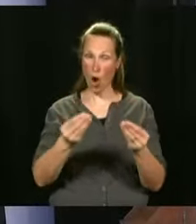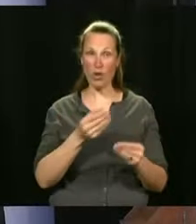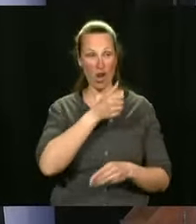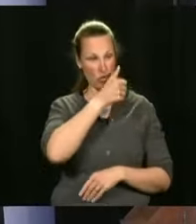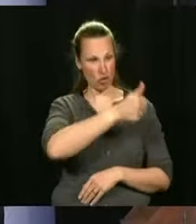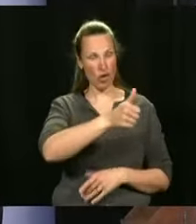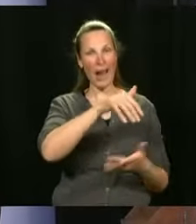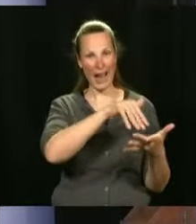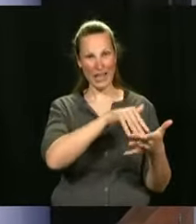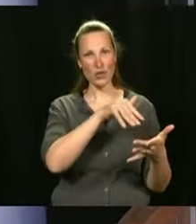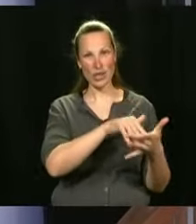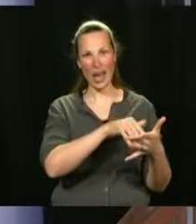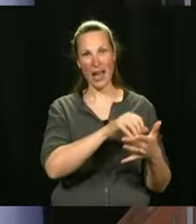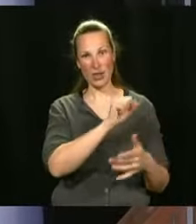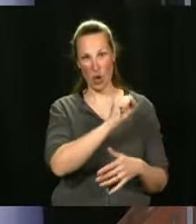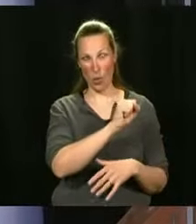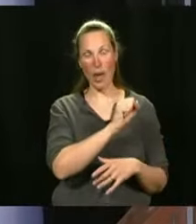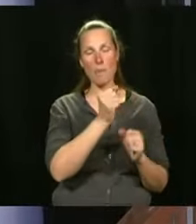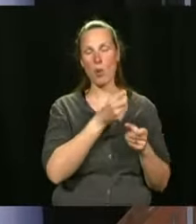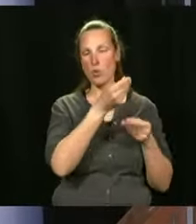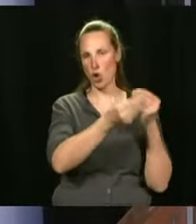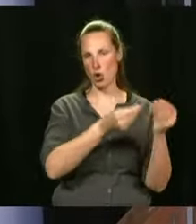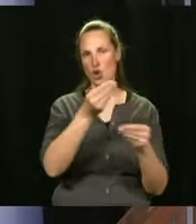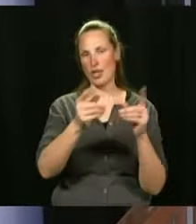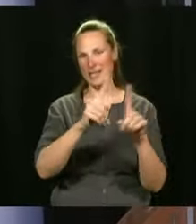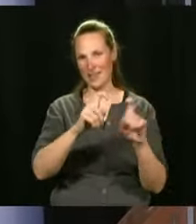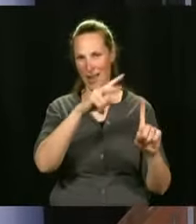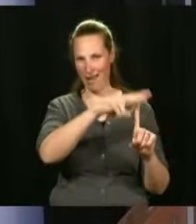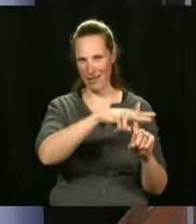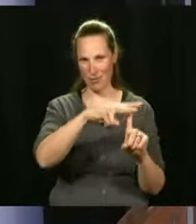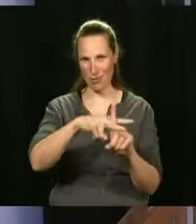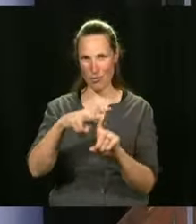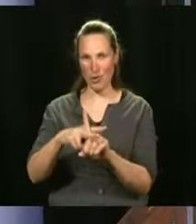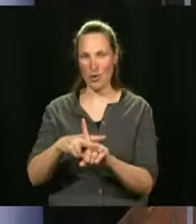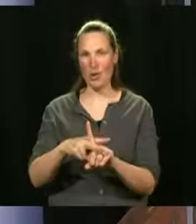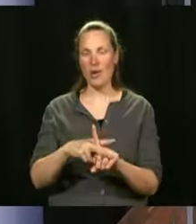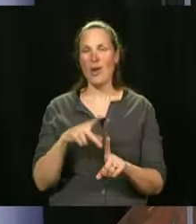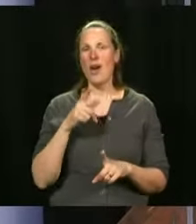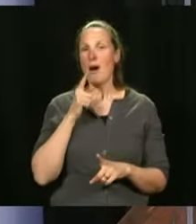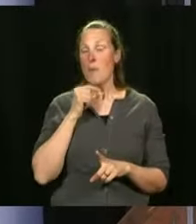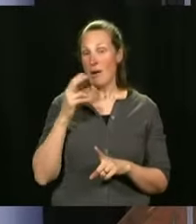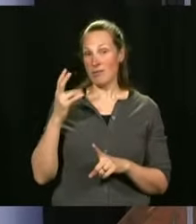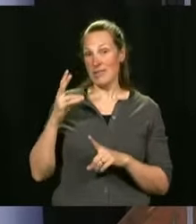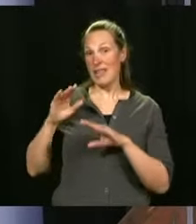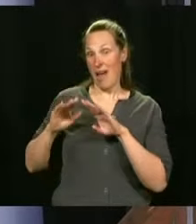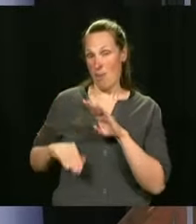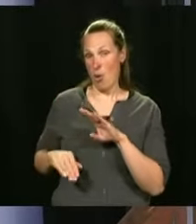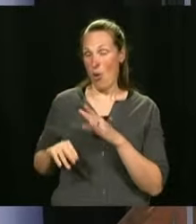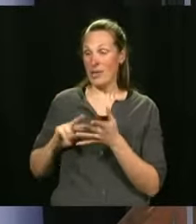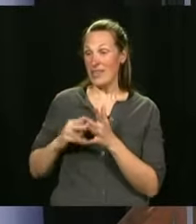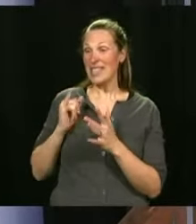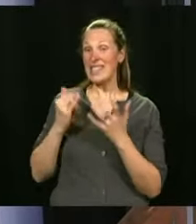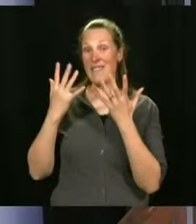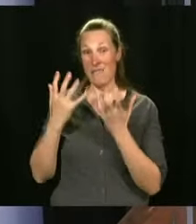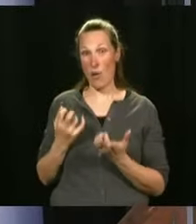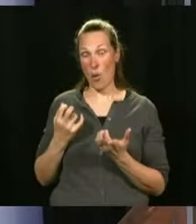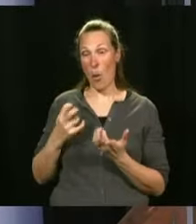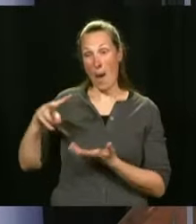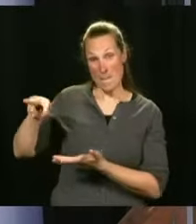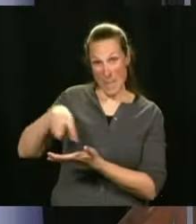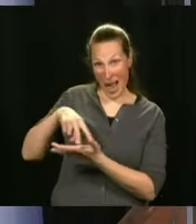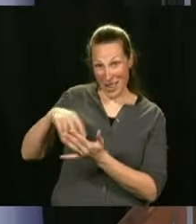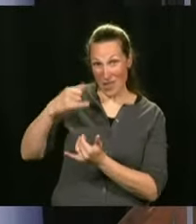Everybody should have an appointment. So those who want to go to their prom or want to do an activity, would say, the best way